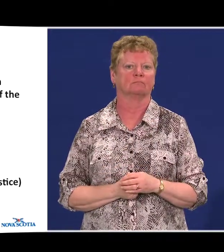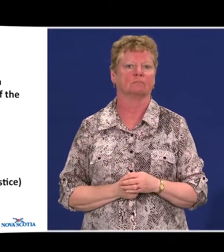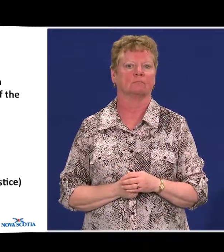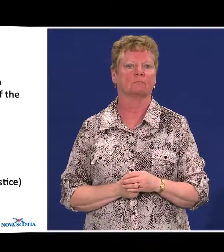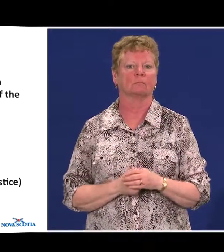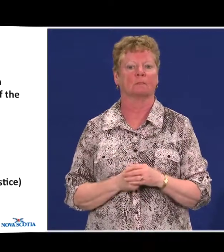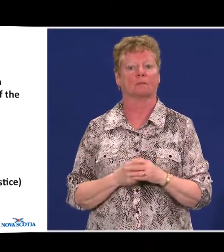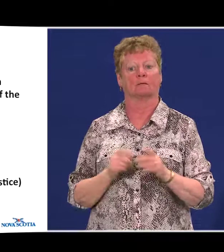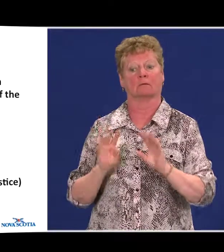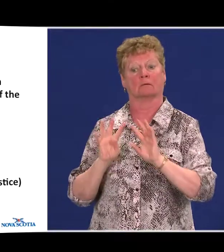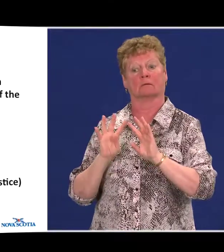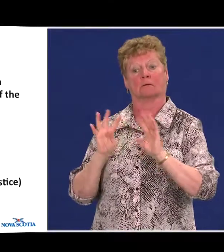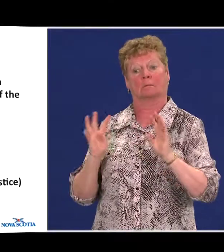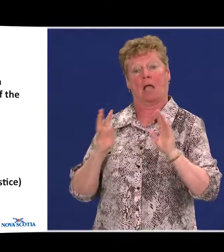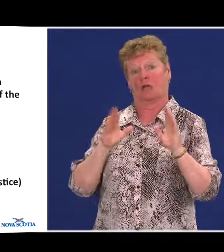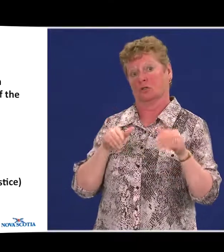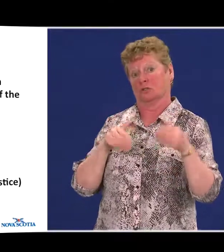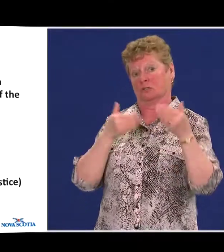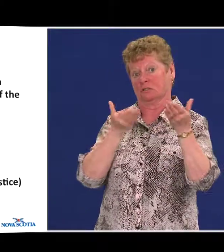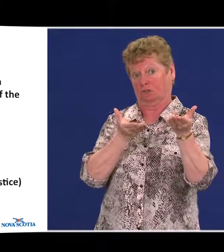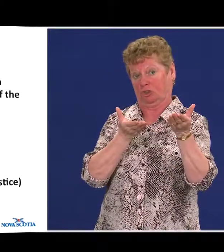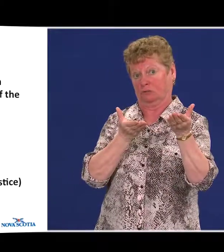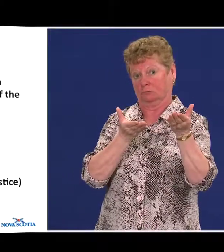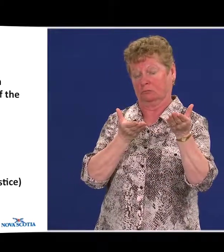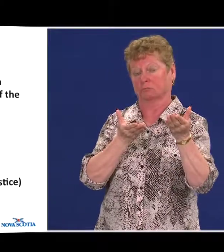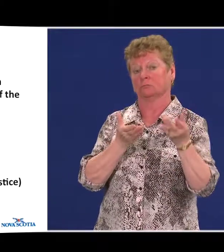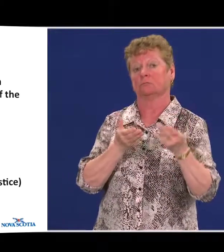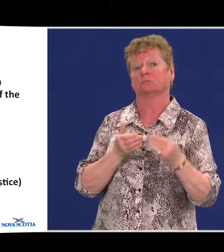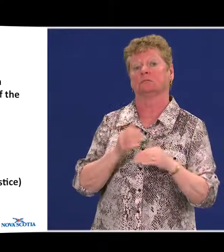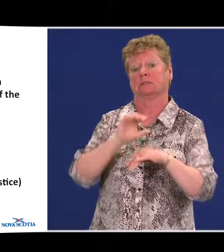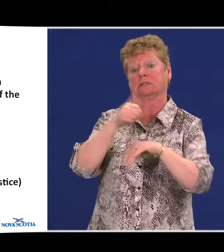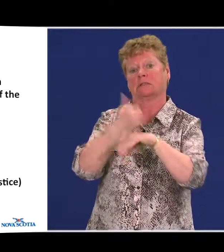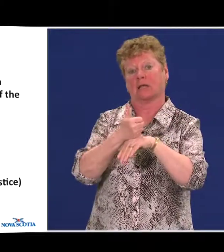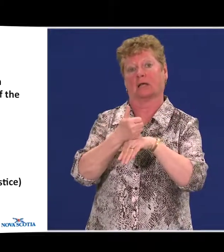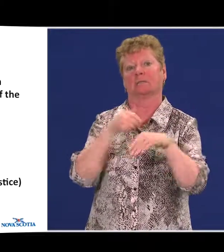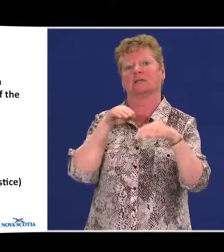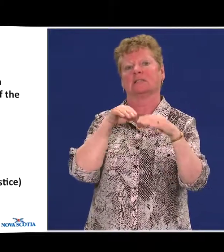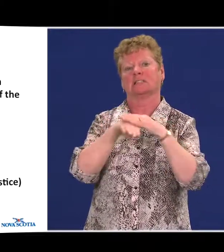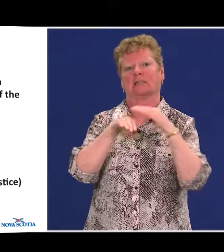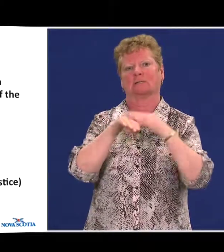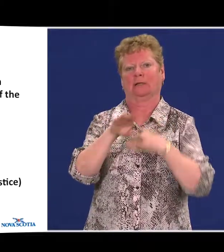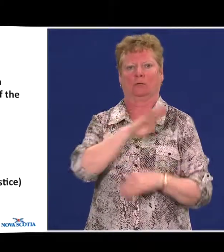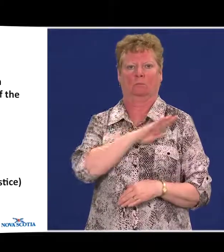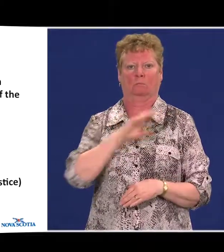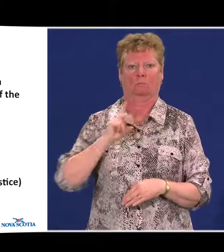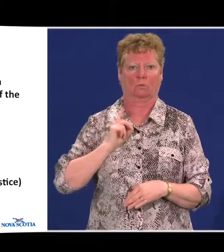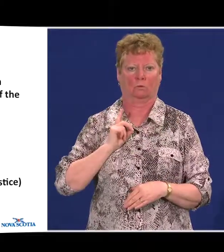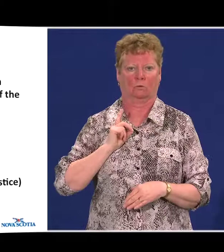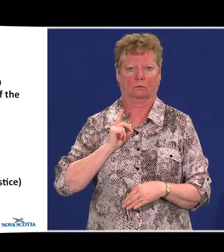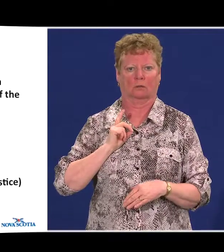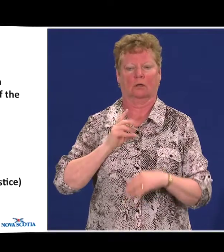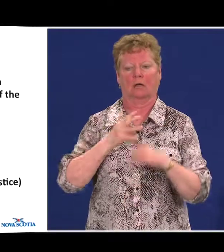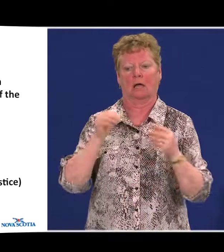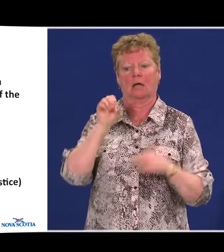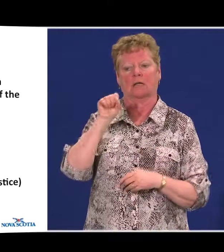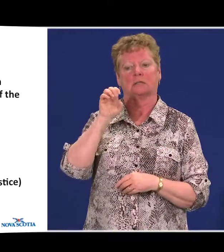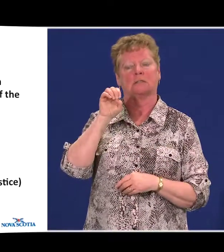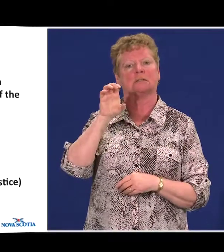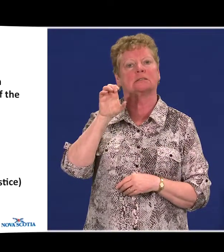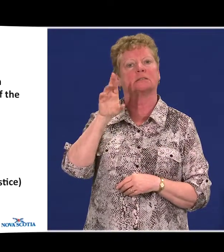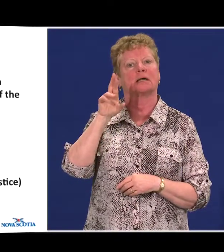The panel recommends the establishment of an accessibility board and a secretariat